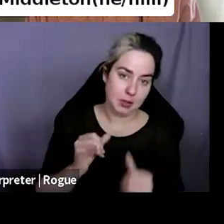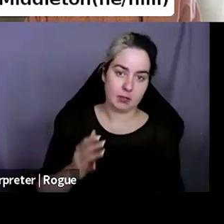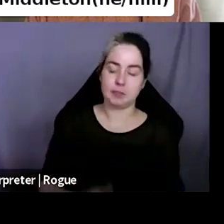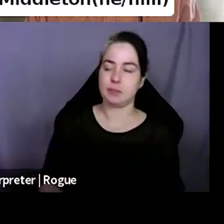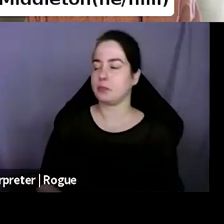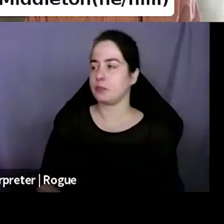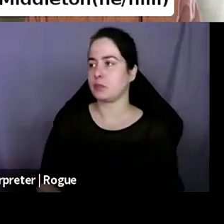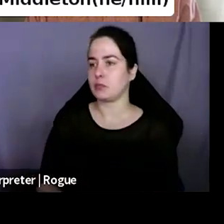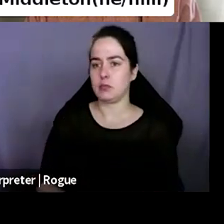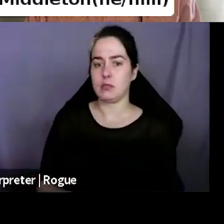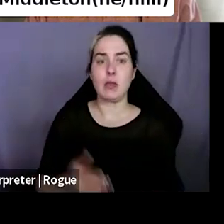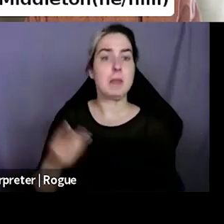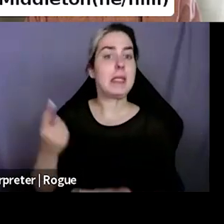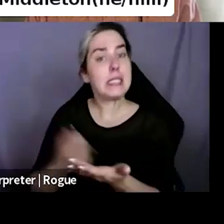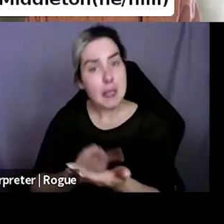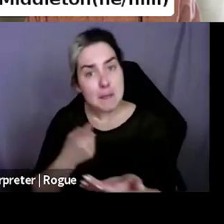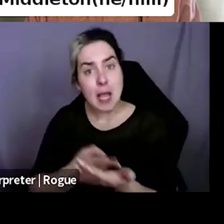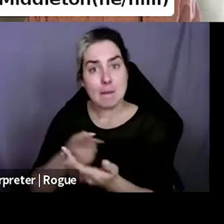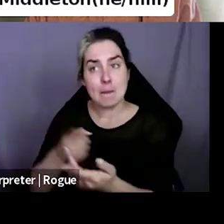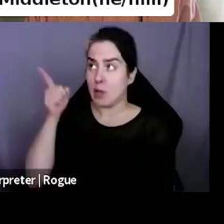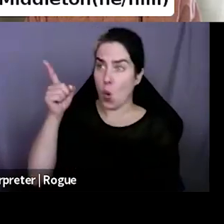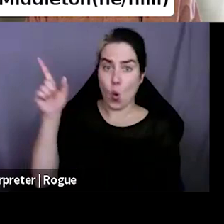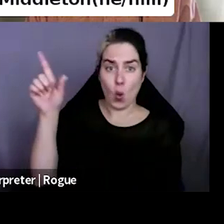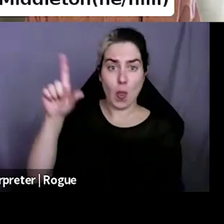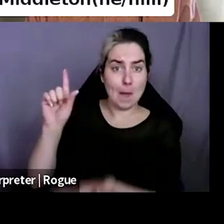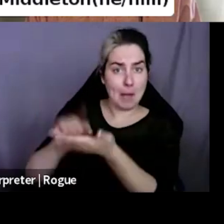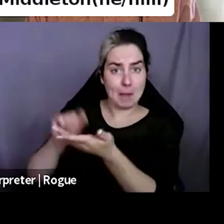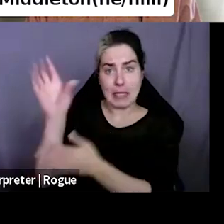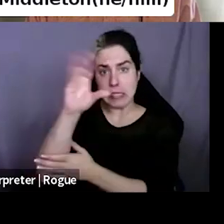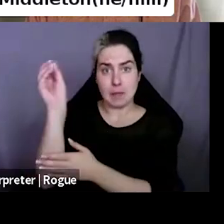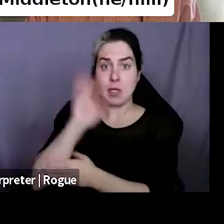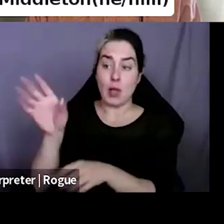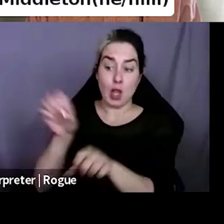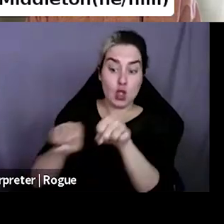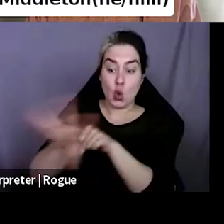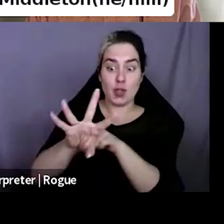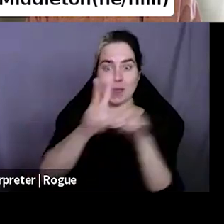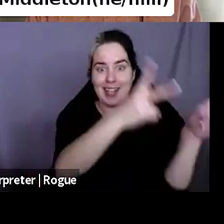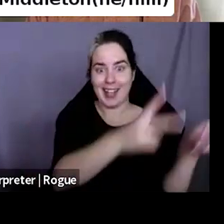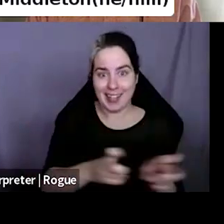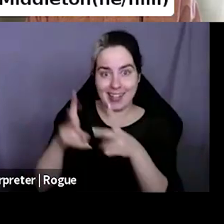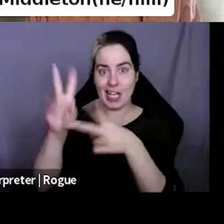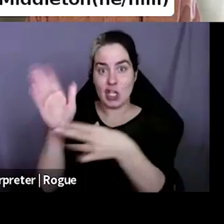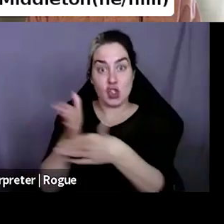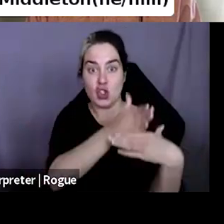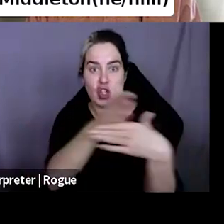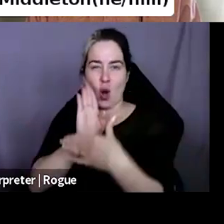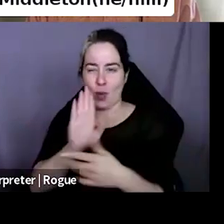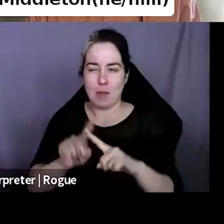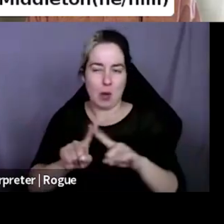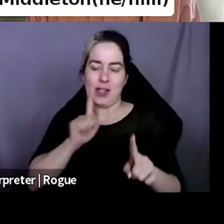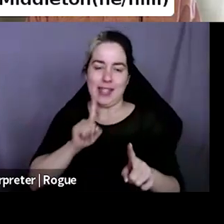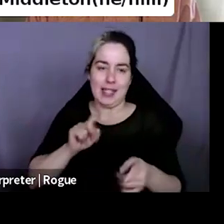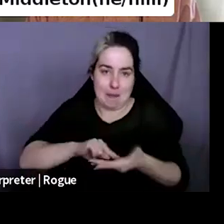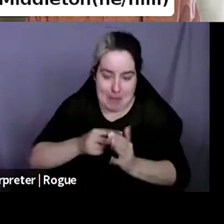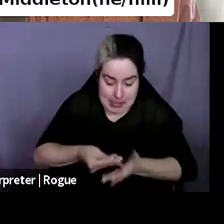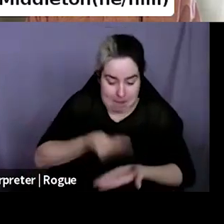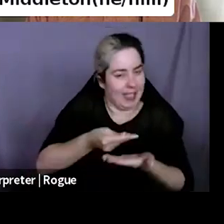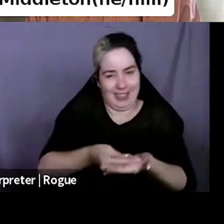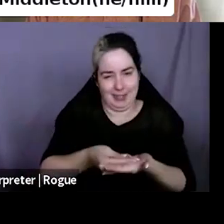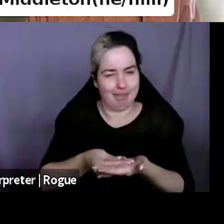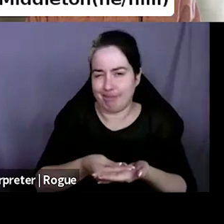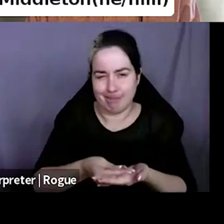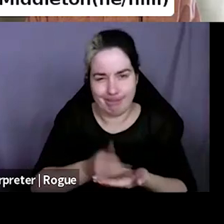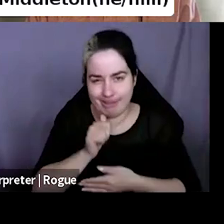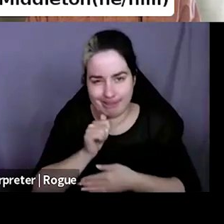some of your social posts, this, this, that, that, that generates, you know, nothing for us really. Um, specific authors authors can be